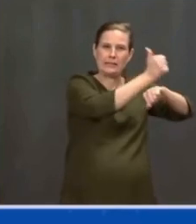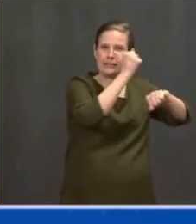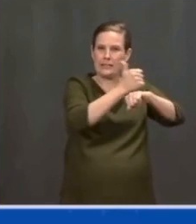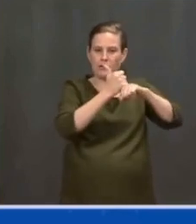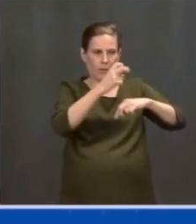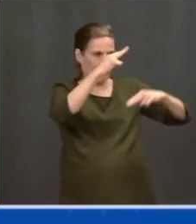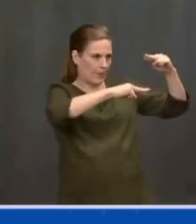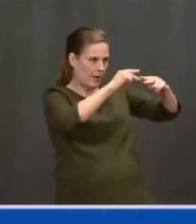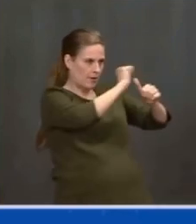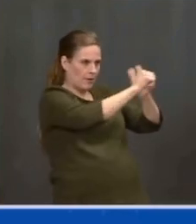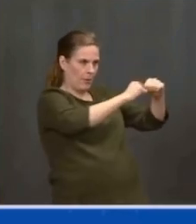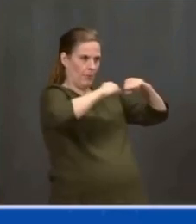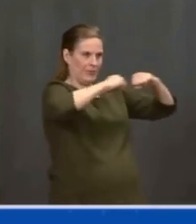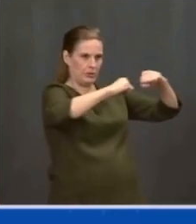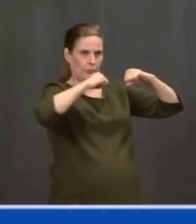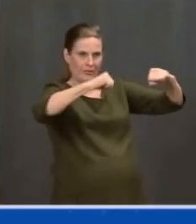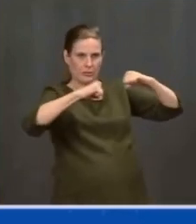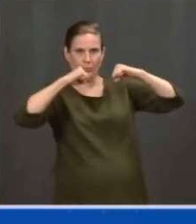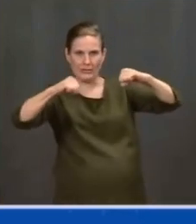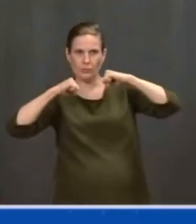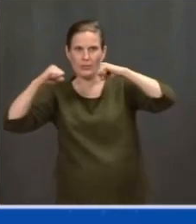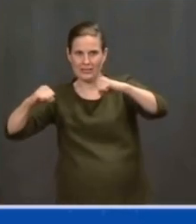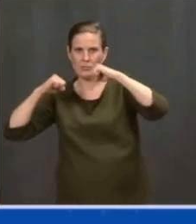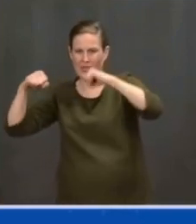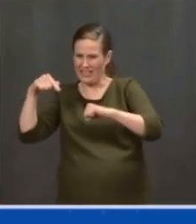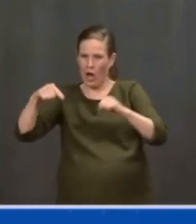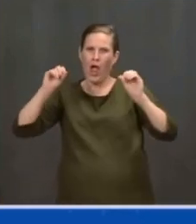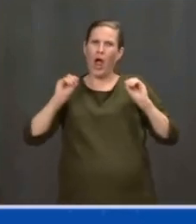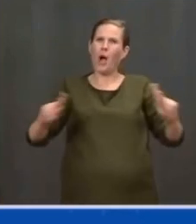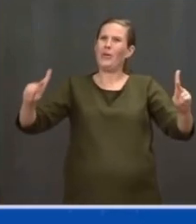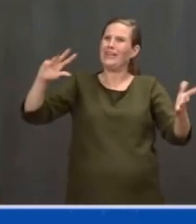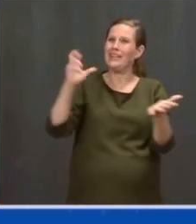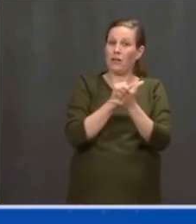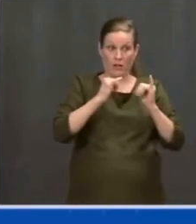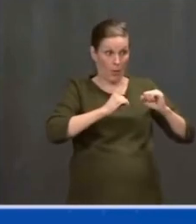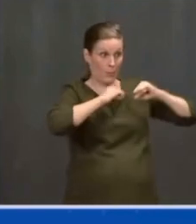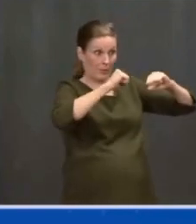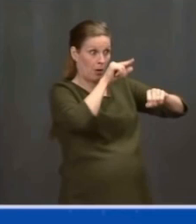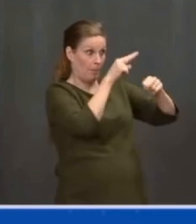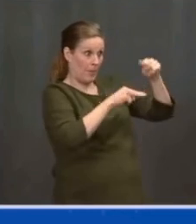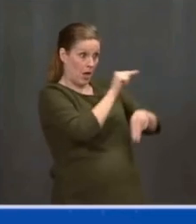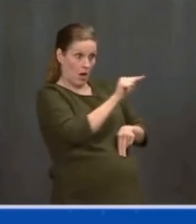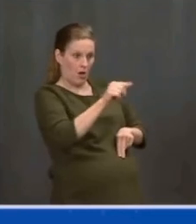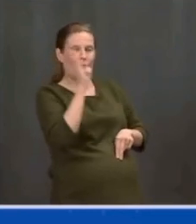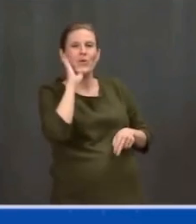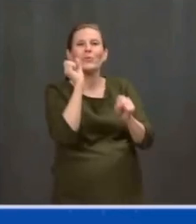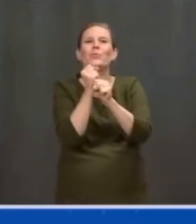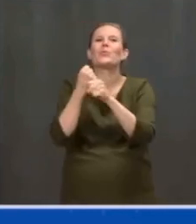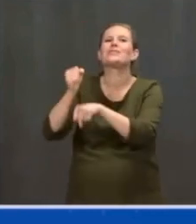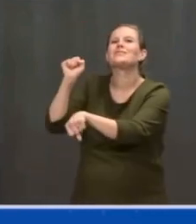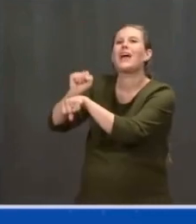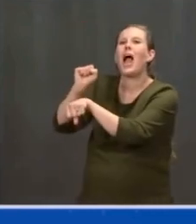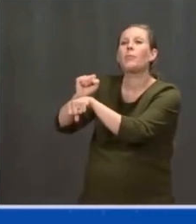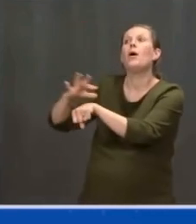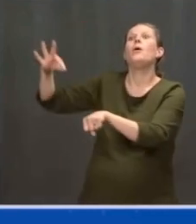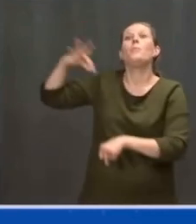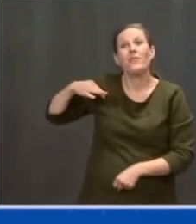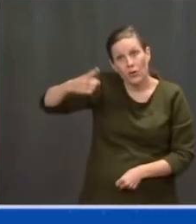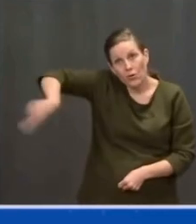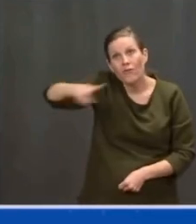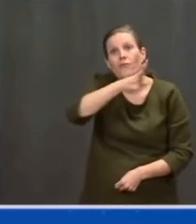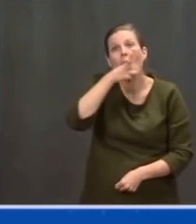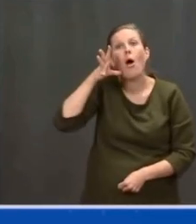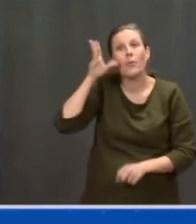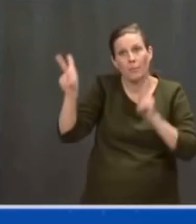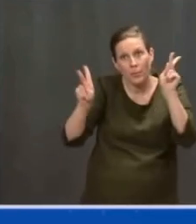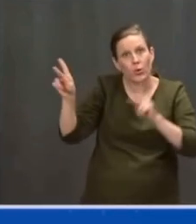opportunities for American workers and American farmers in a clean energy future. Skilled workers,